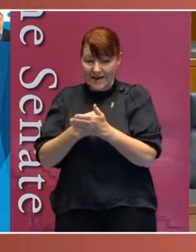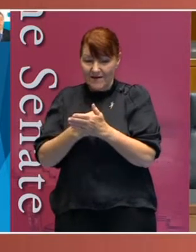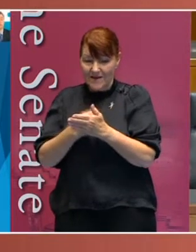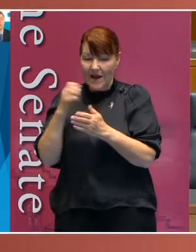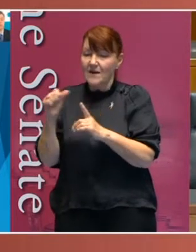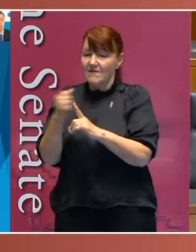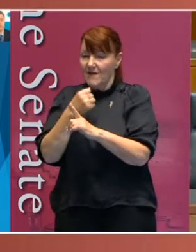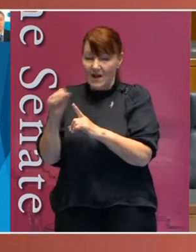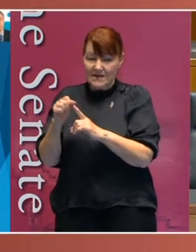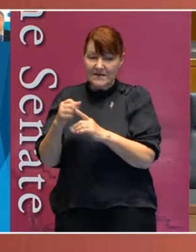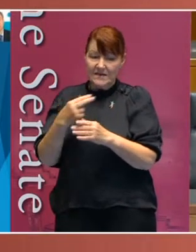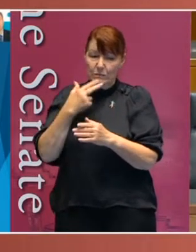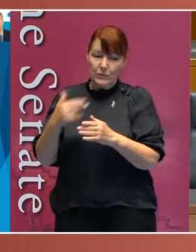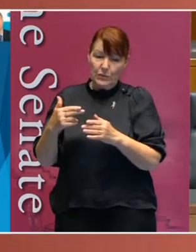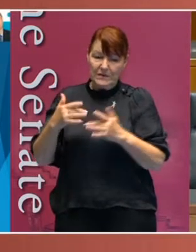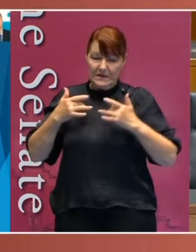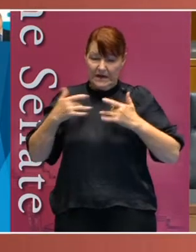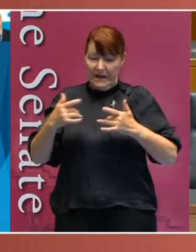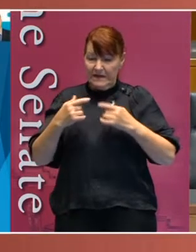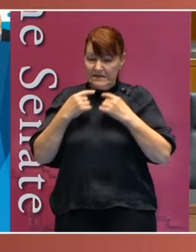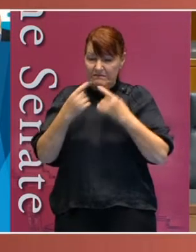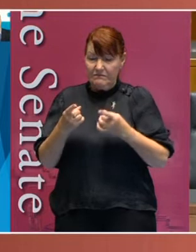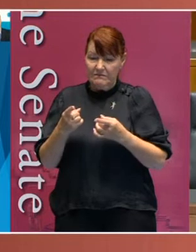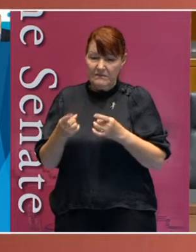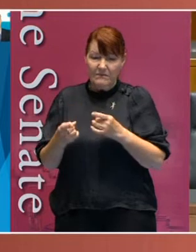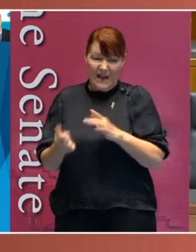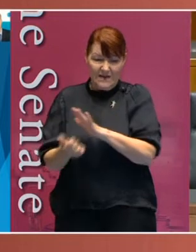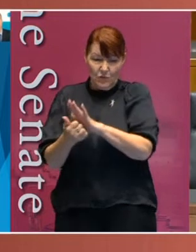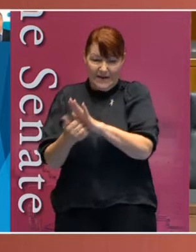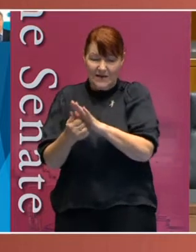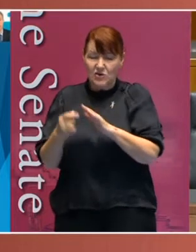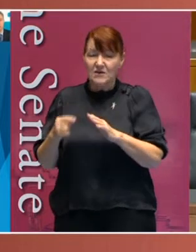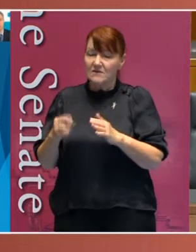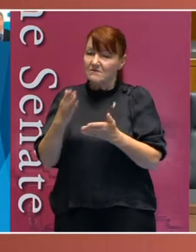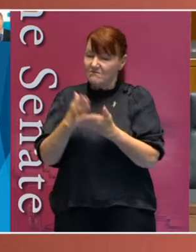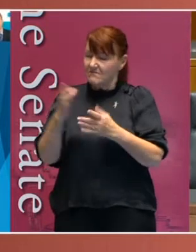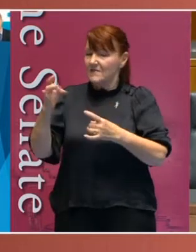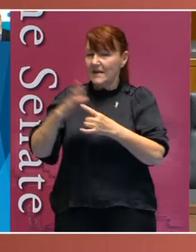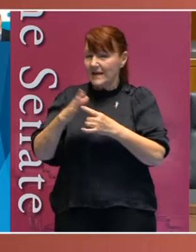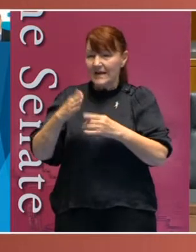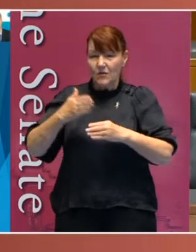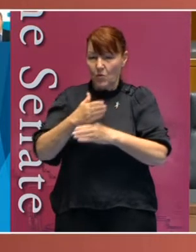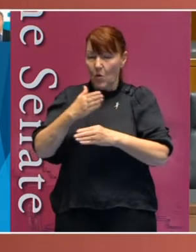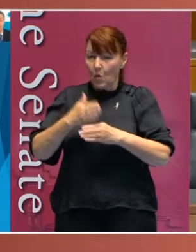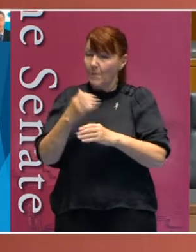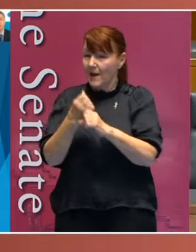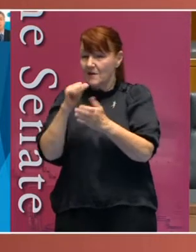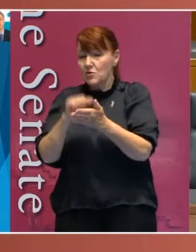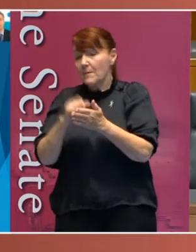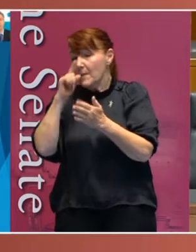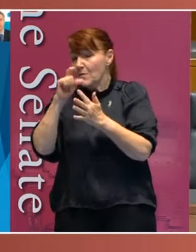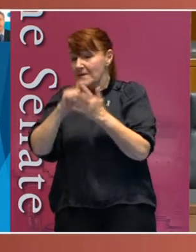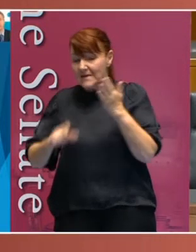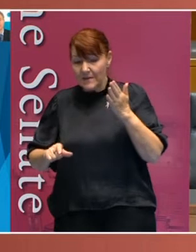Violence Abuse, Neglect and Exploitation of People with Disability have a key role in ensuring that people with disability who may not